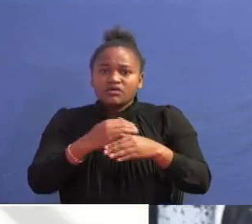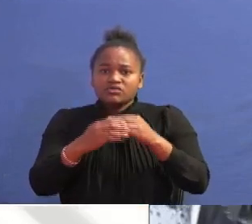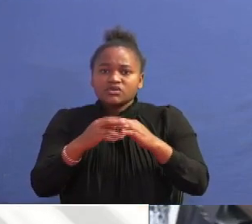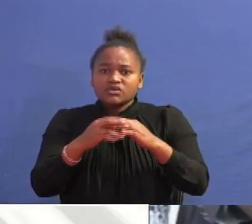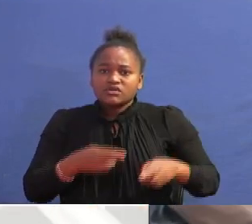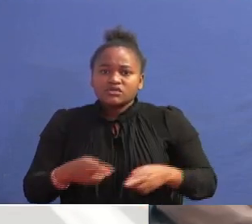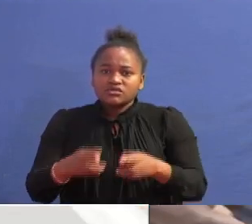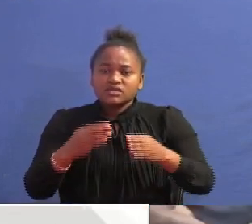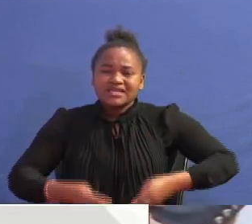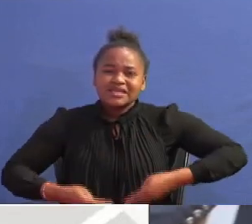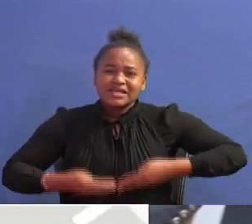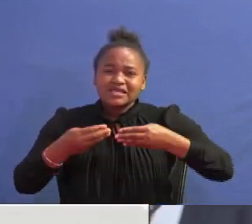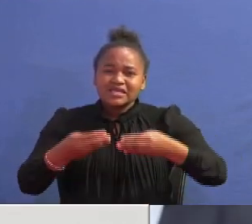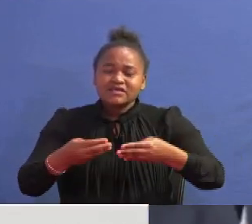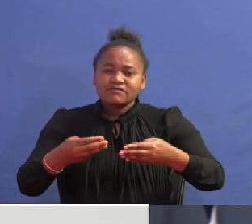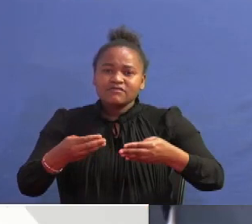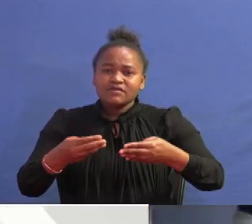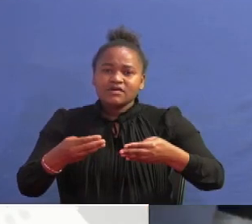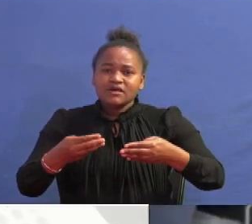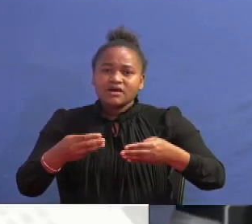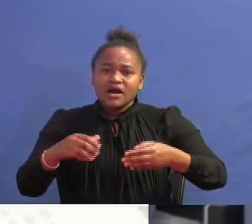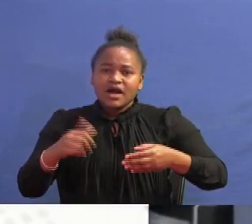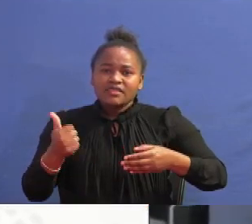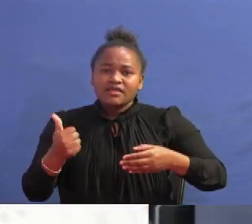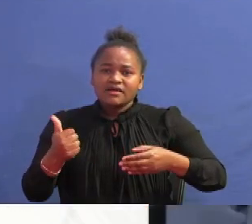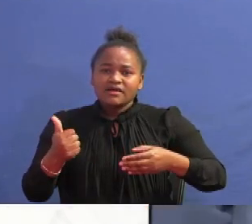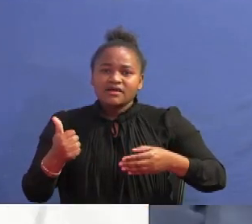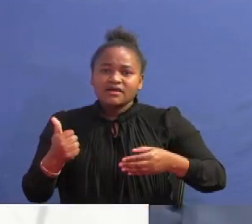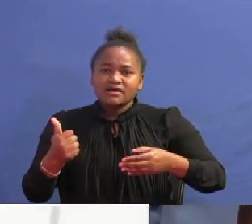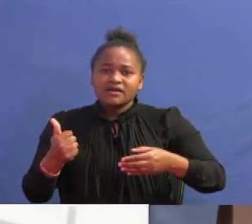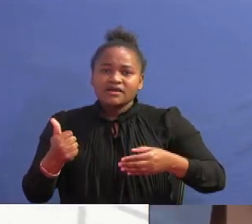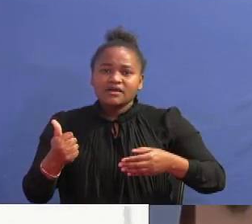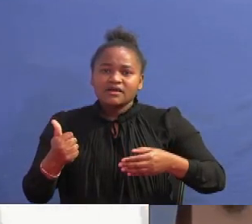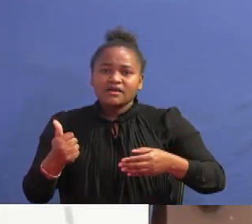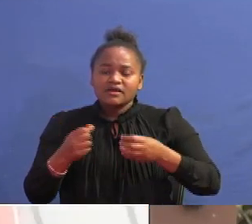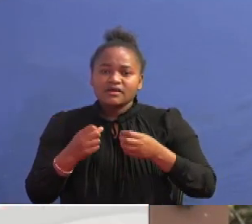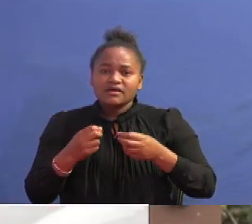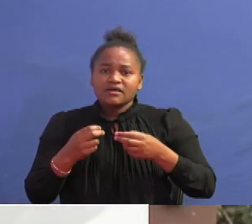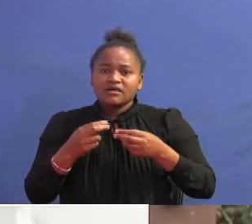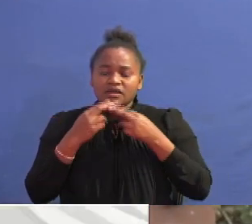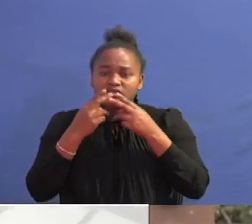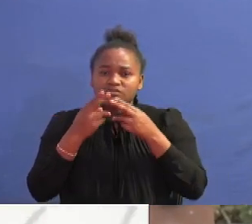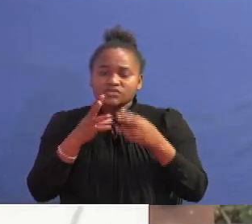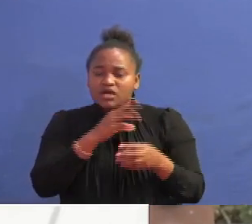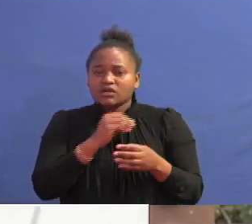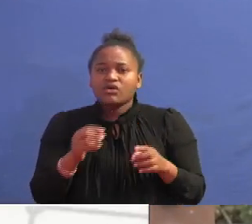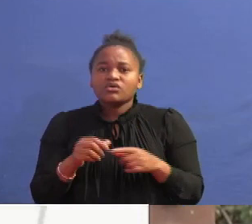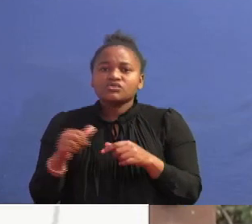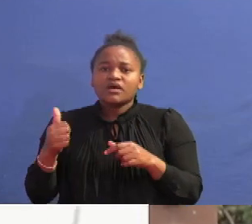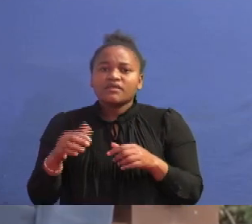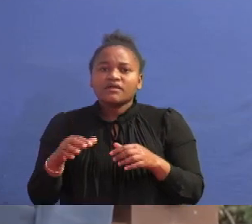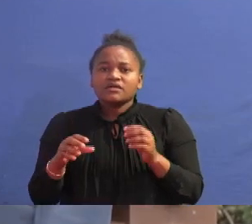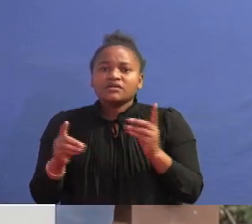provide alternative roads and pathways to different parts of